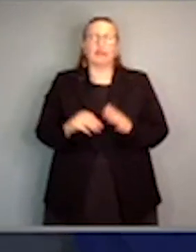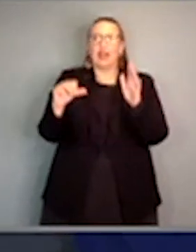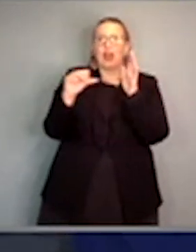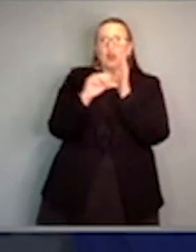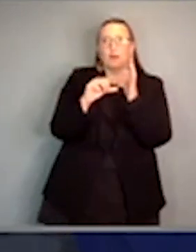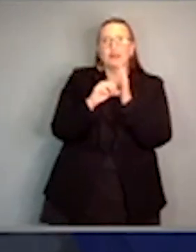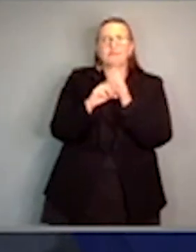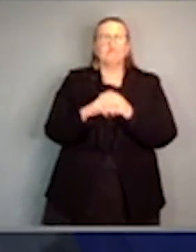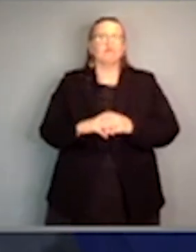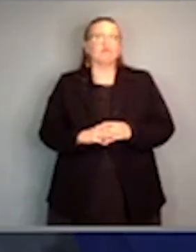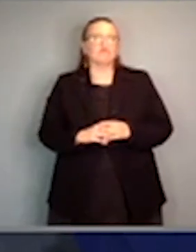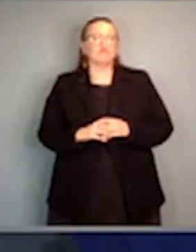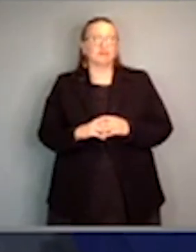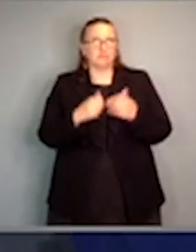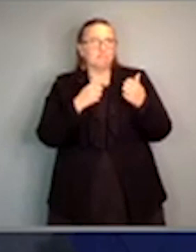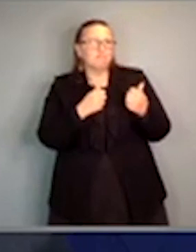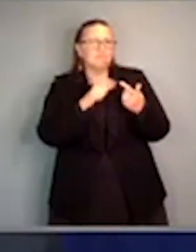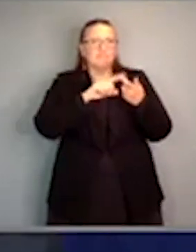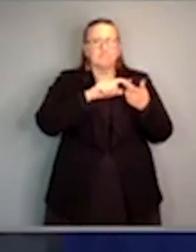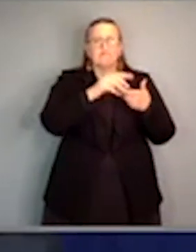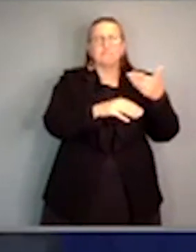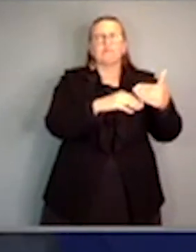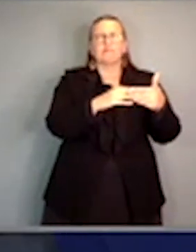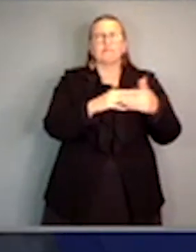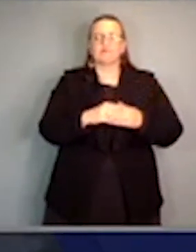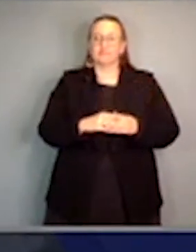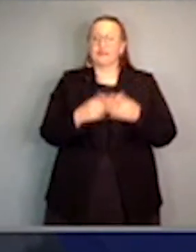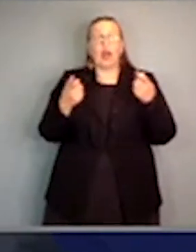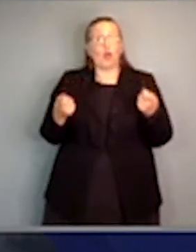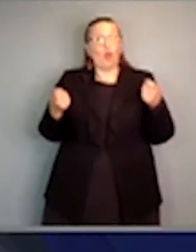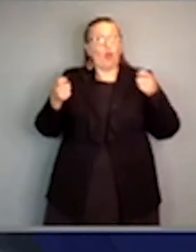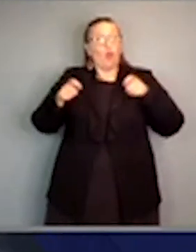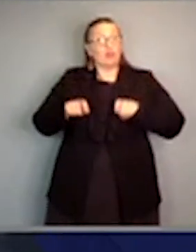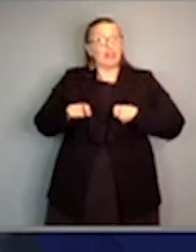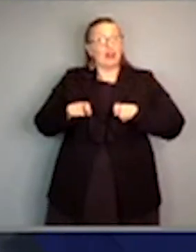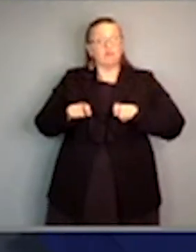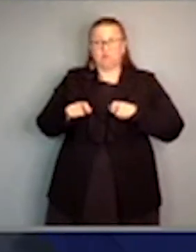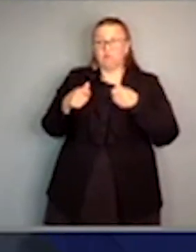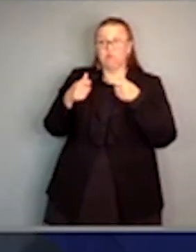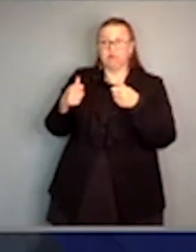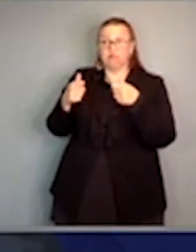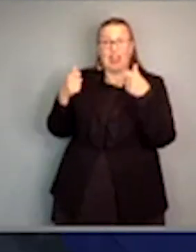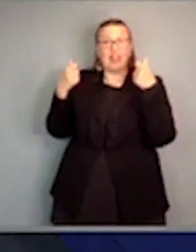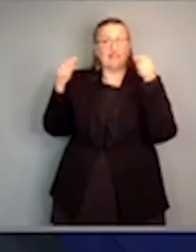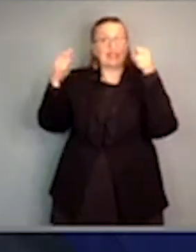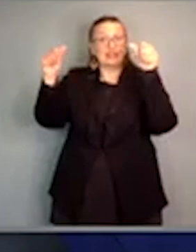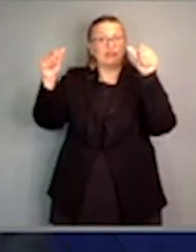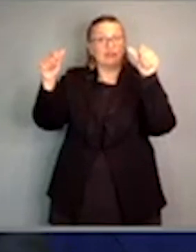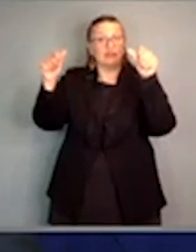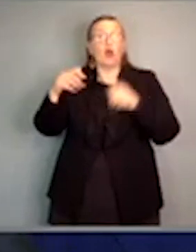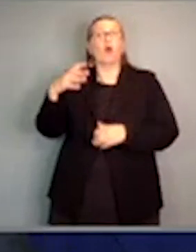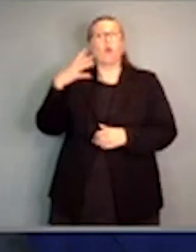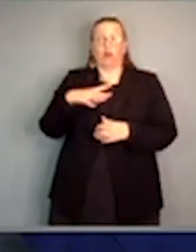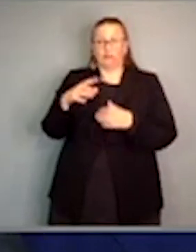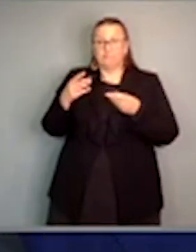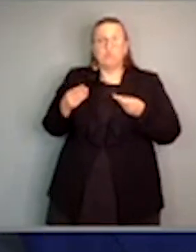so they can be effective. And the sooner they're more effective, and the sooner they are effective, the sooner they end. And of course, to continue to roll out the